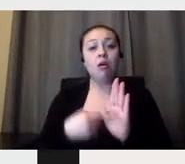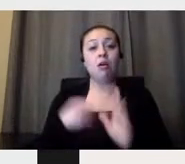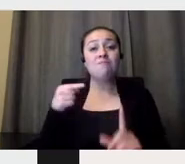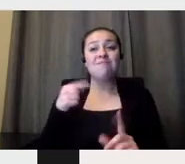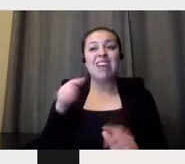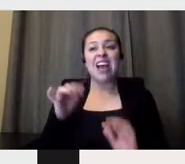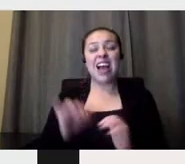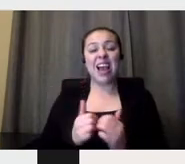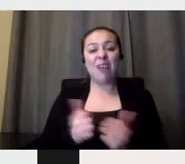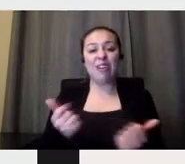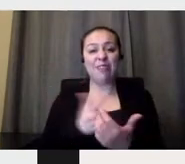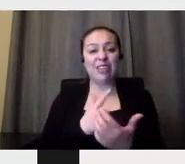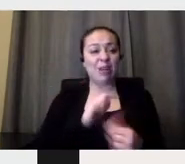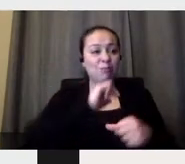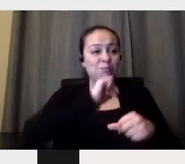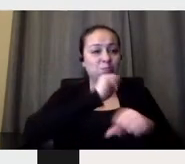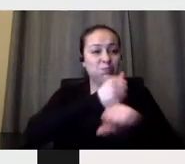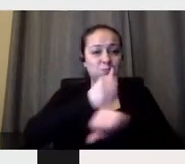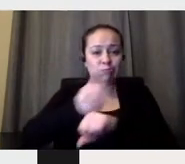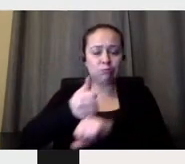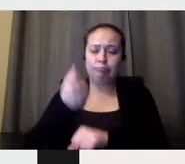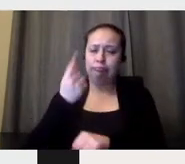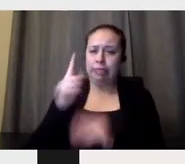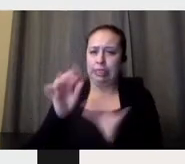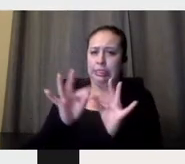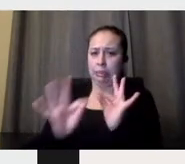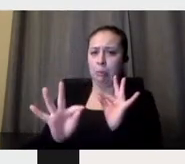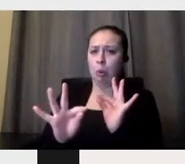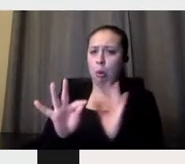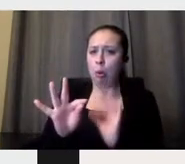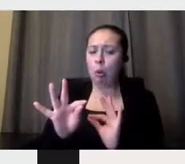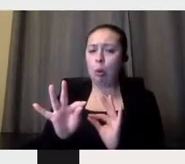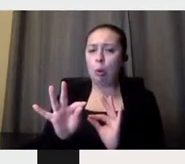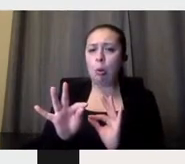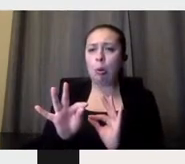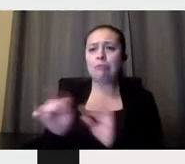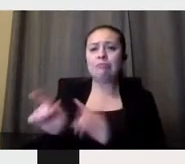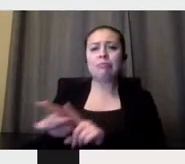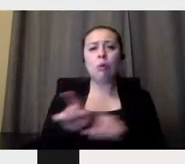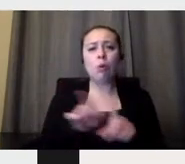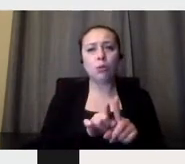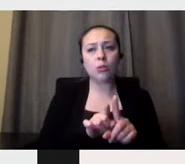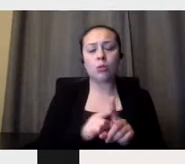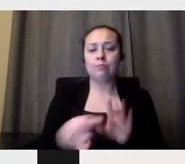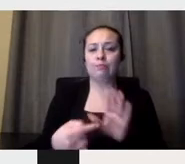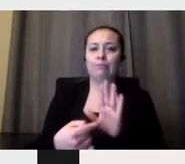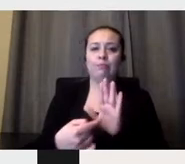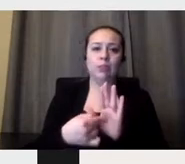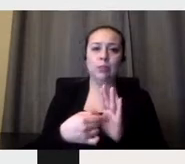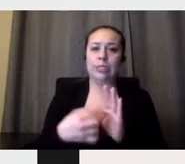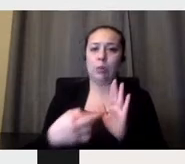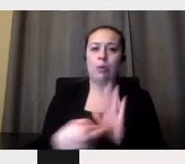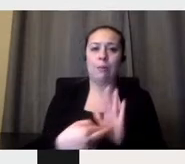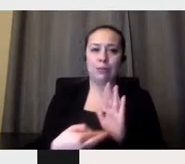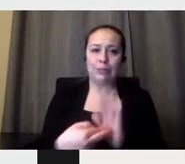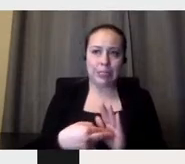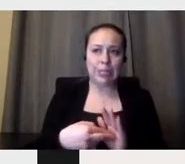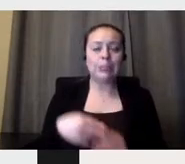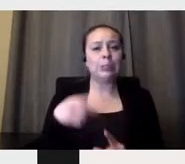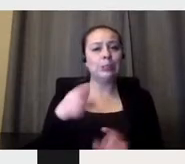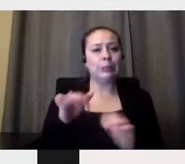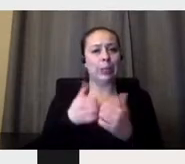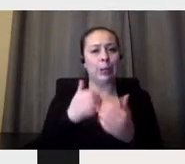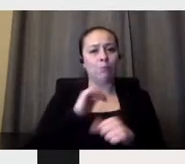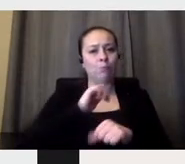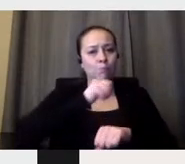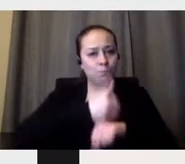constructed. It's very simple. It's also this resembles what it was done with